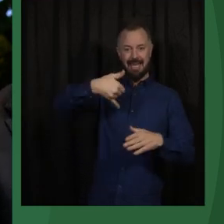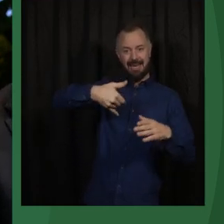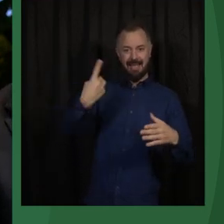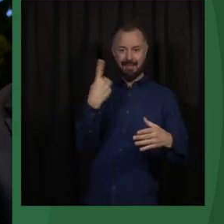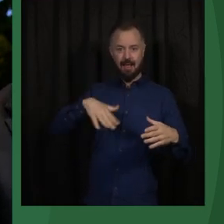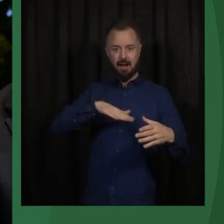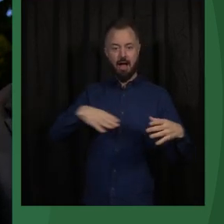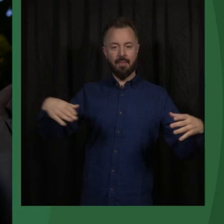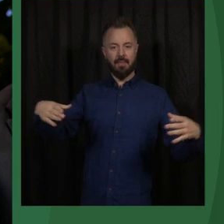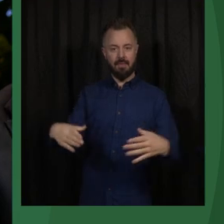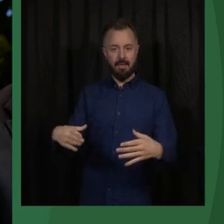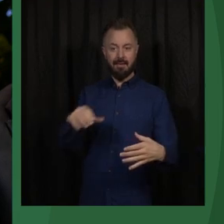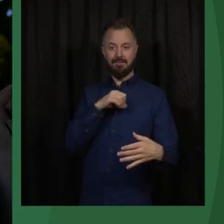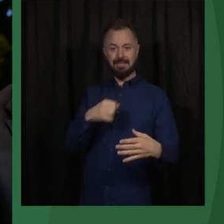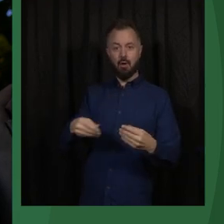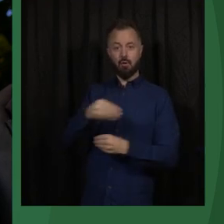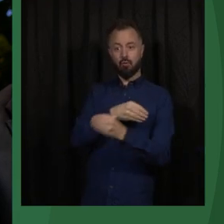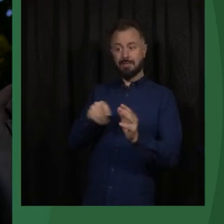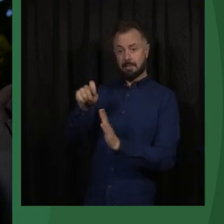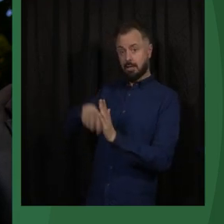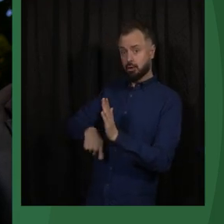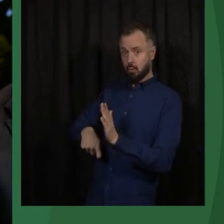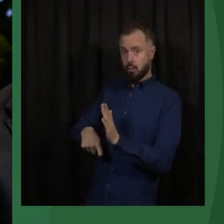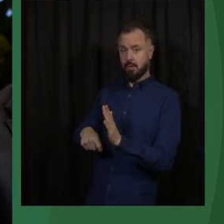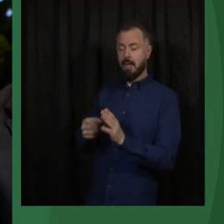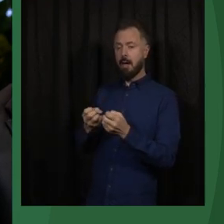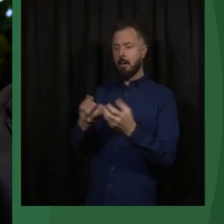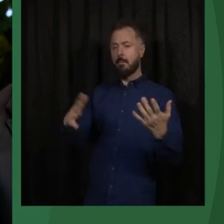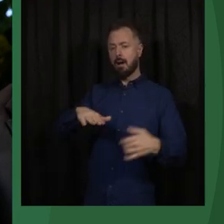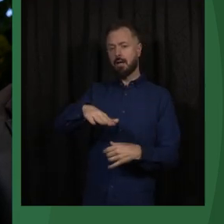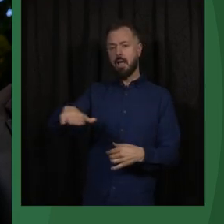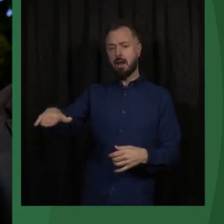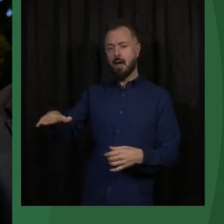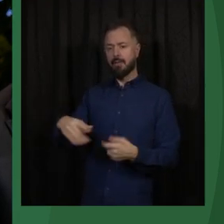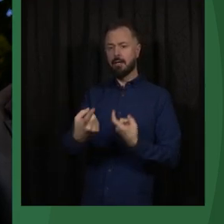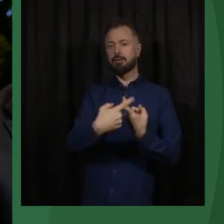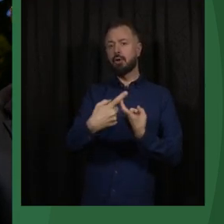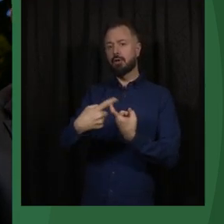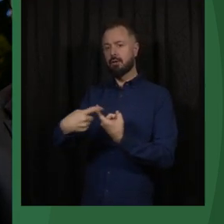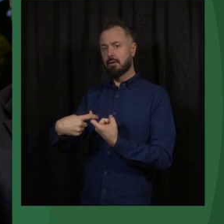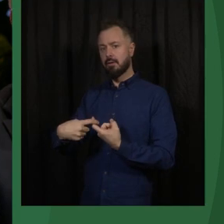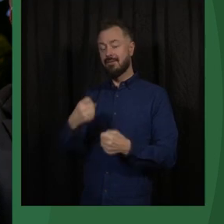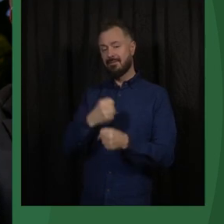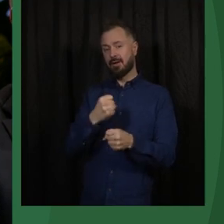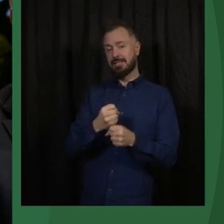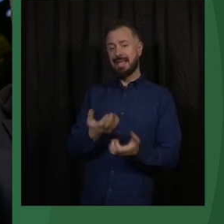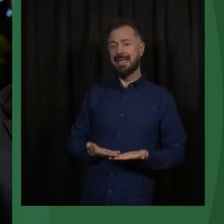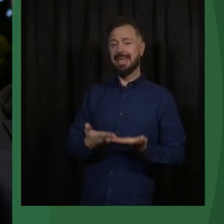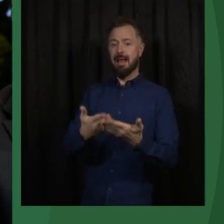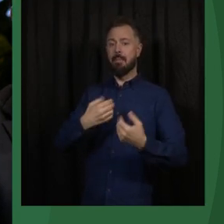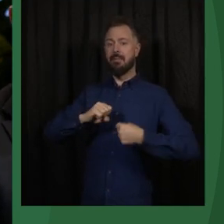that having economic sanctions that a lot of countries join in on actually helps the movement.